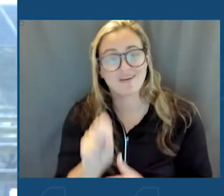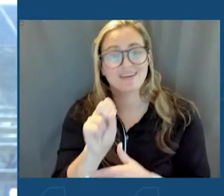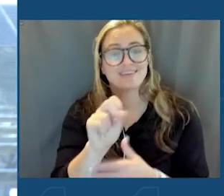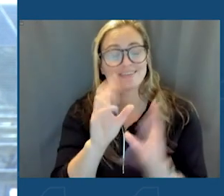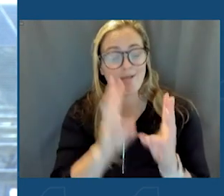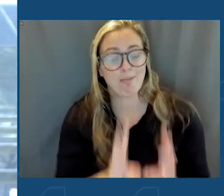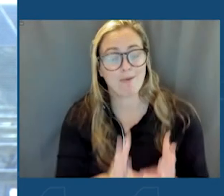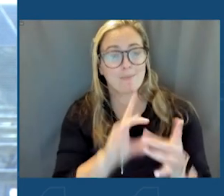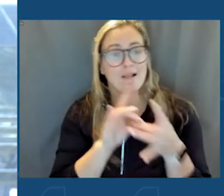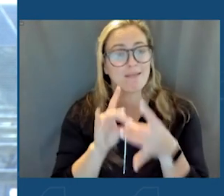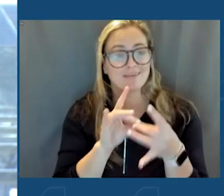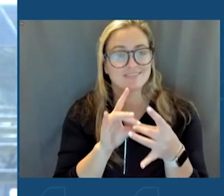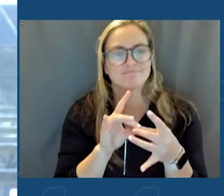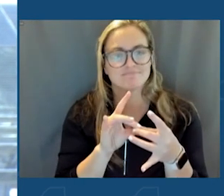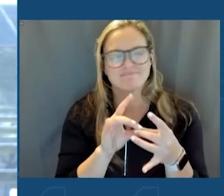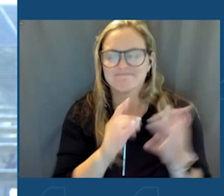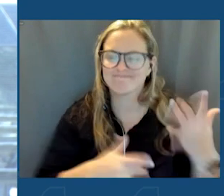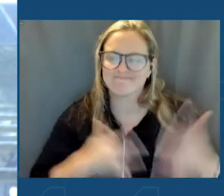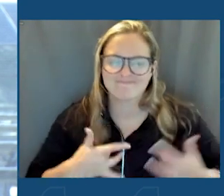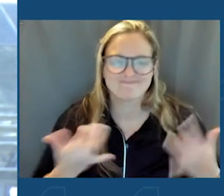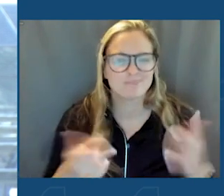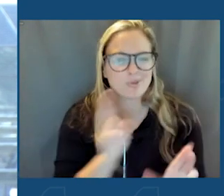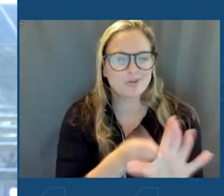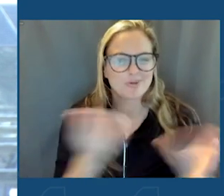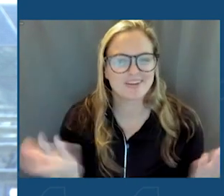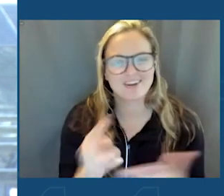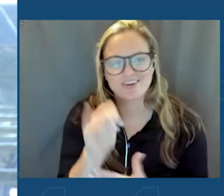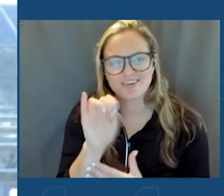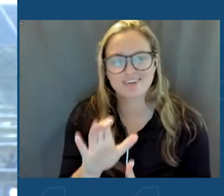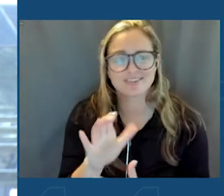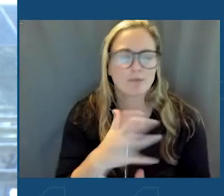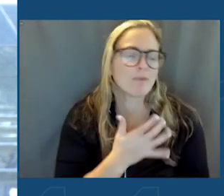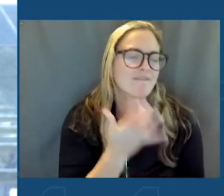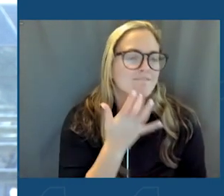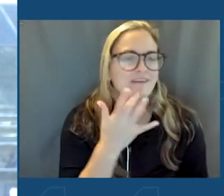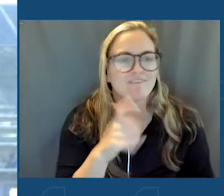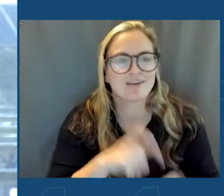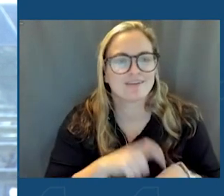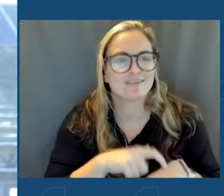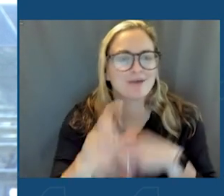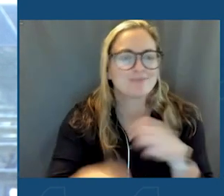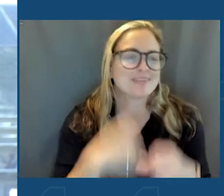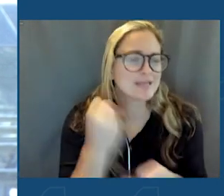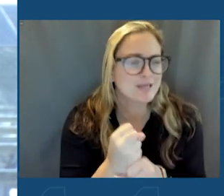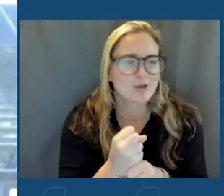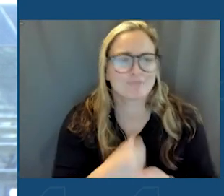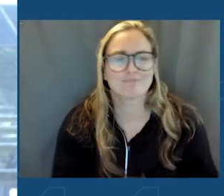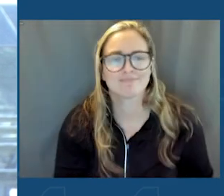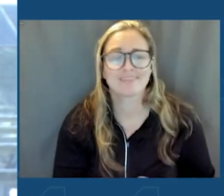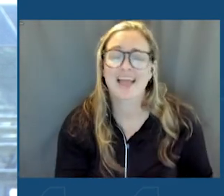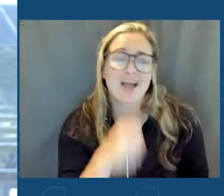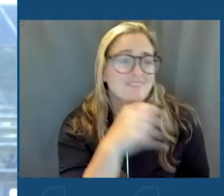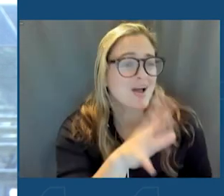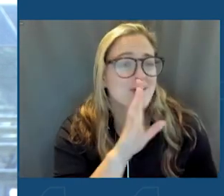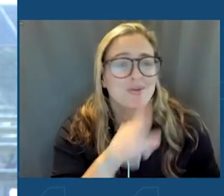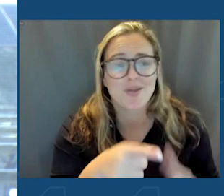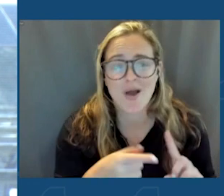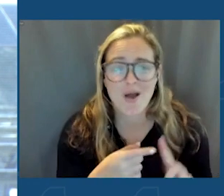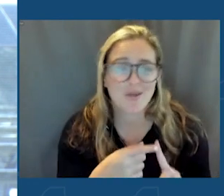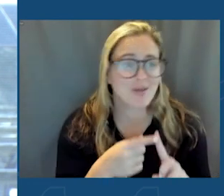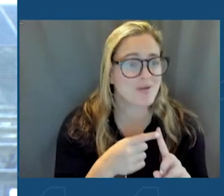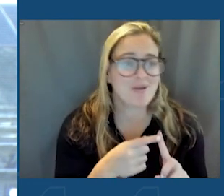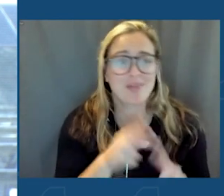absolutely thrilled to be joining you here in New York City during one of my favorite times of the year. And no, I'm not talking about the U.N. General Assembly